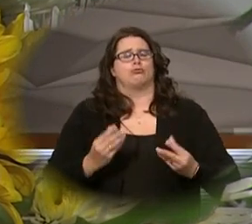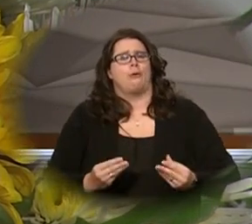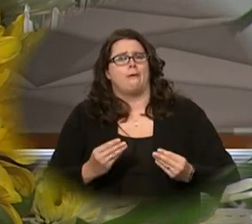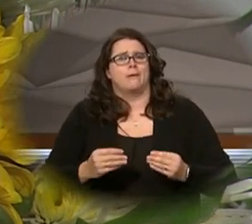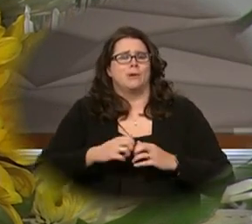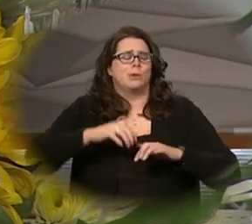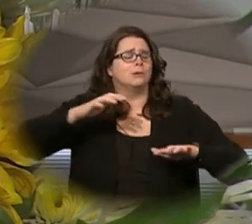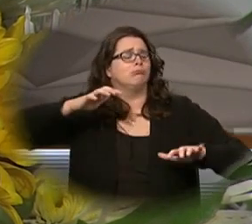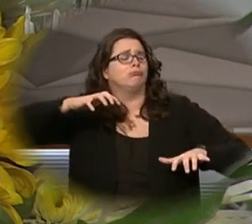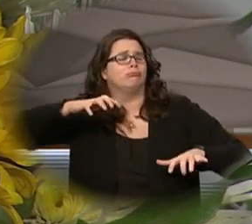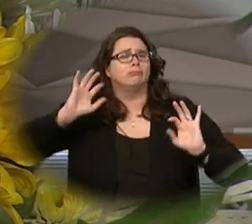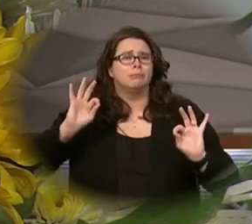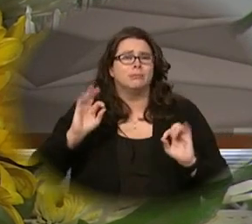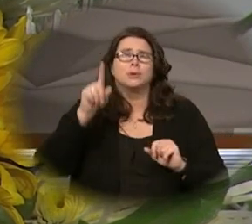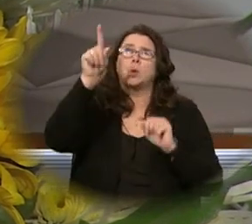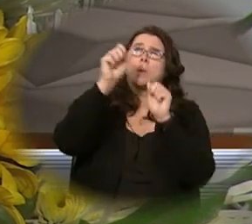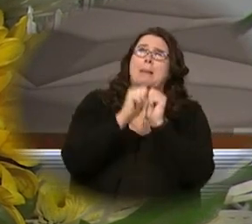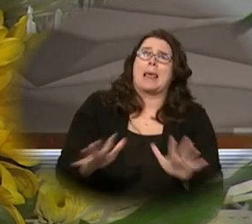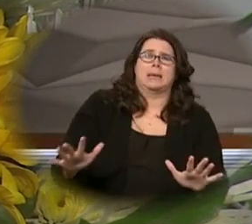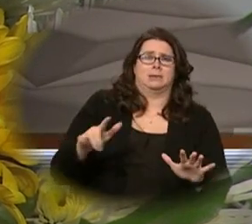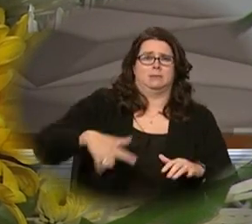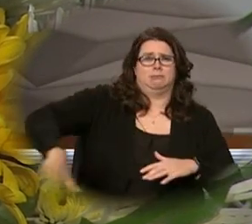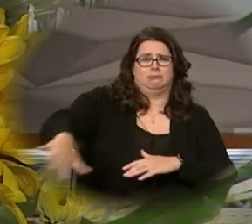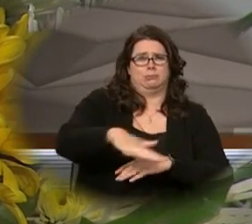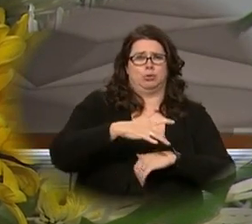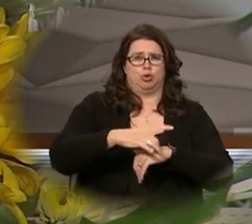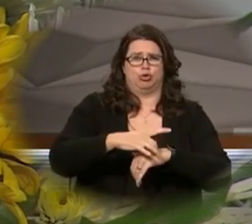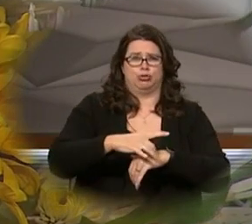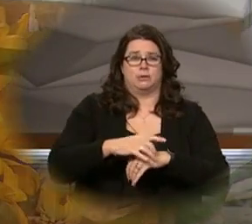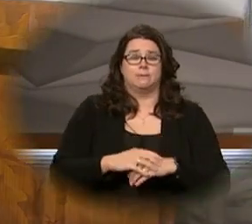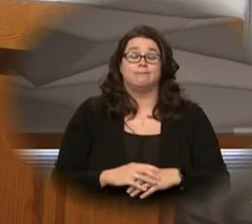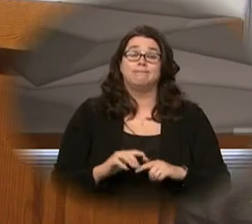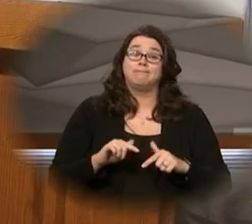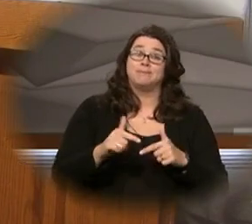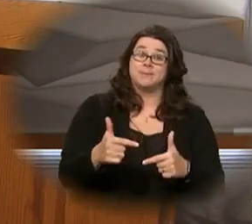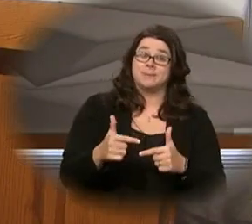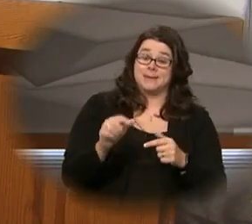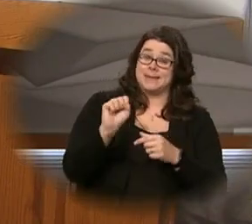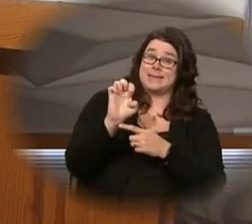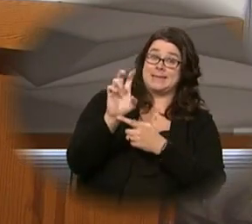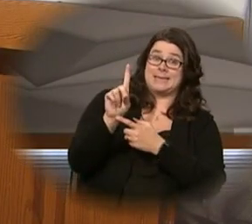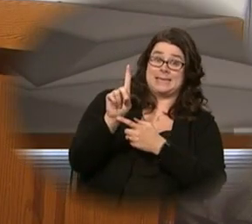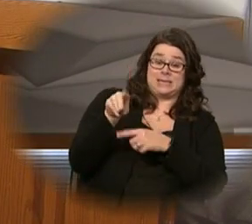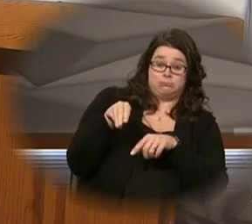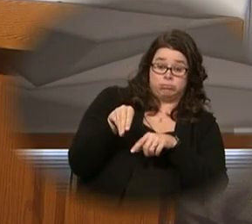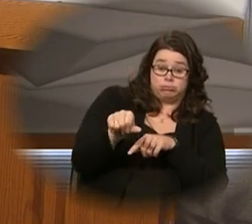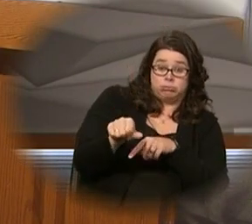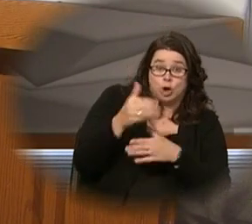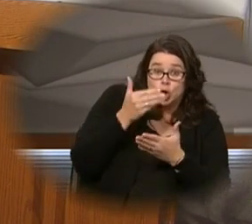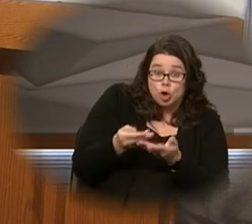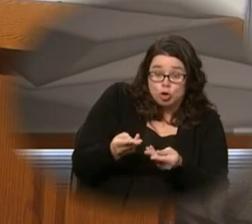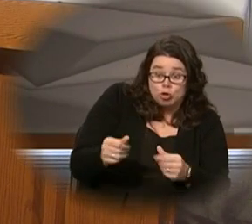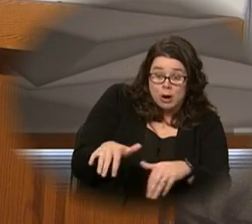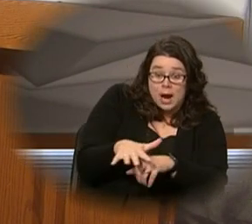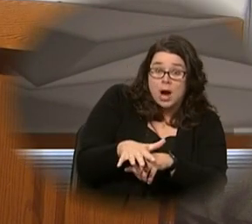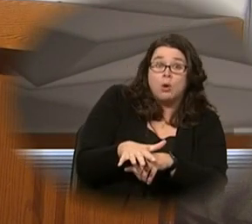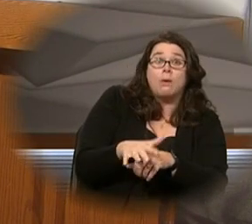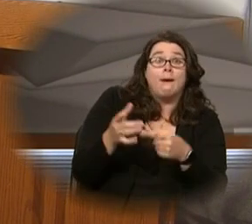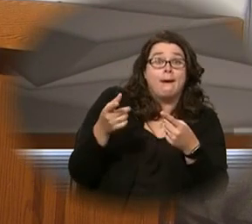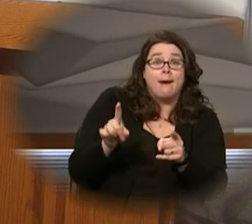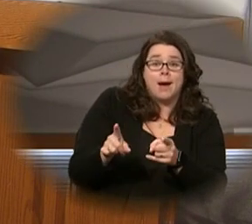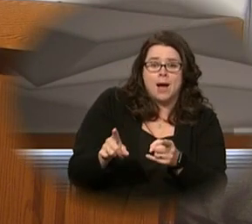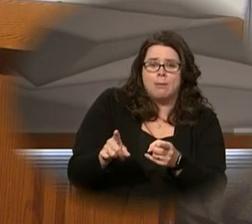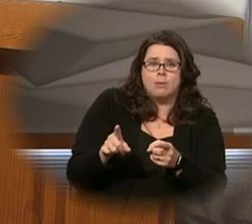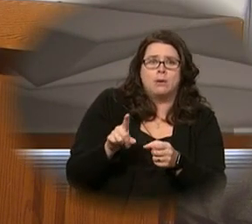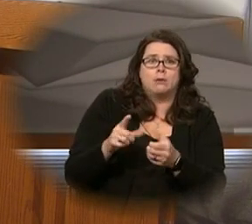it with showers blessing its yield the seed that falls on good ground will yield a fruitful